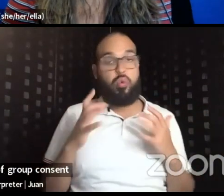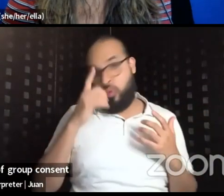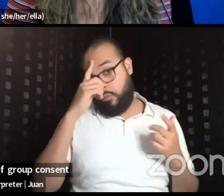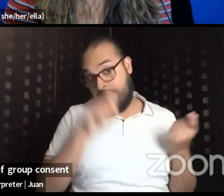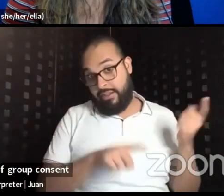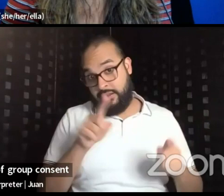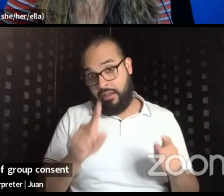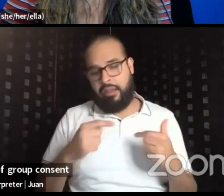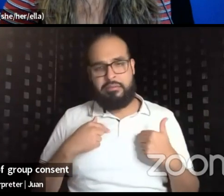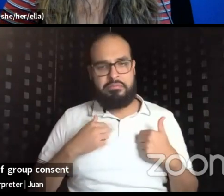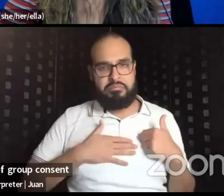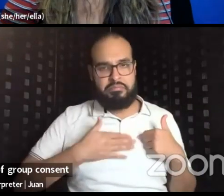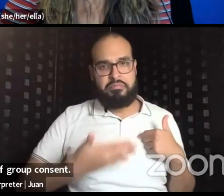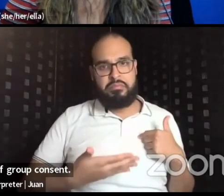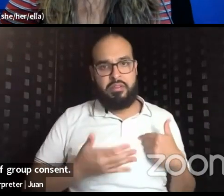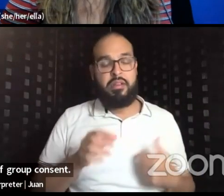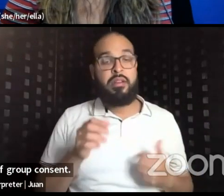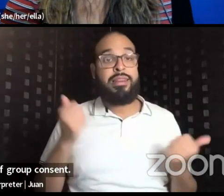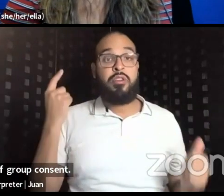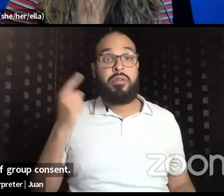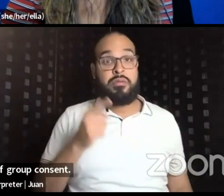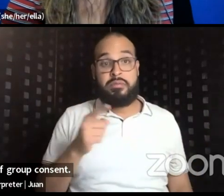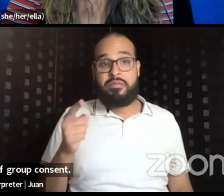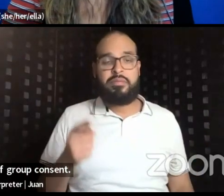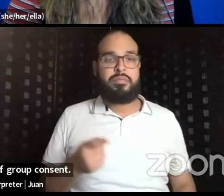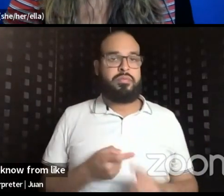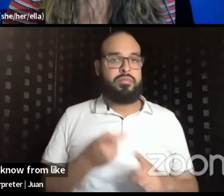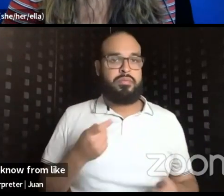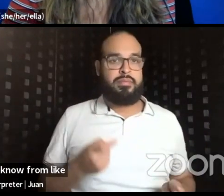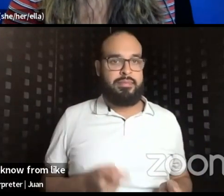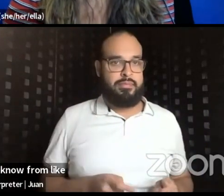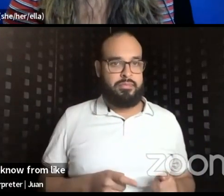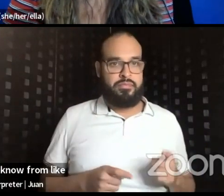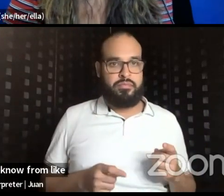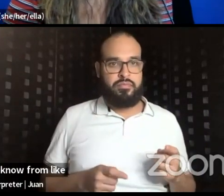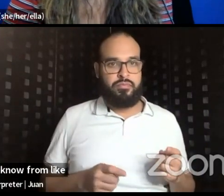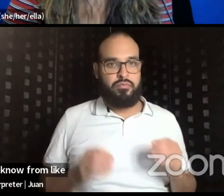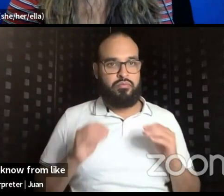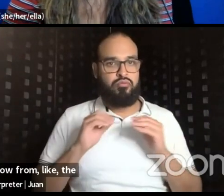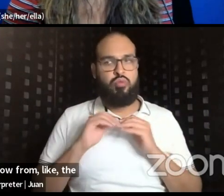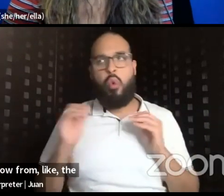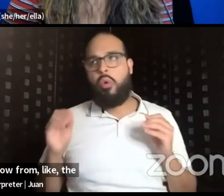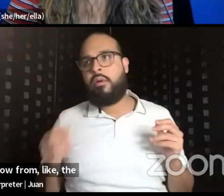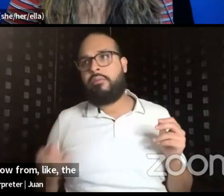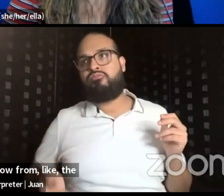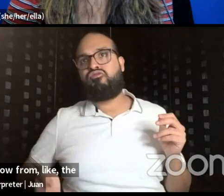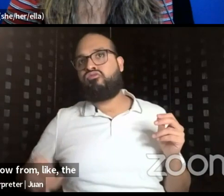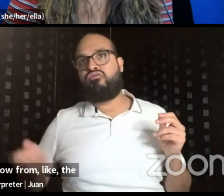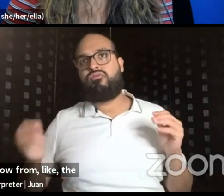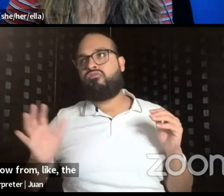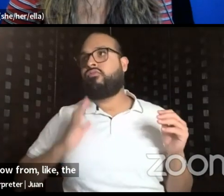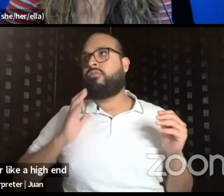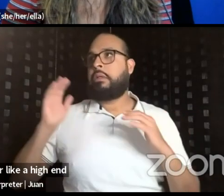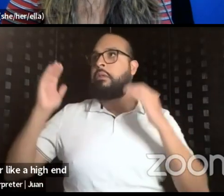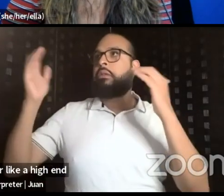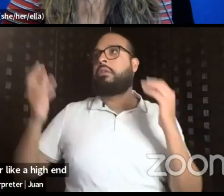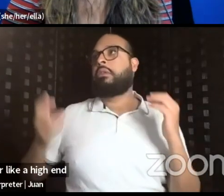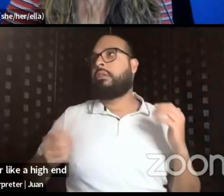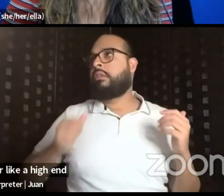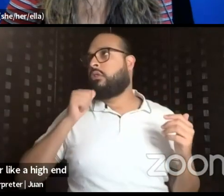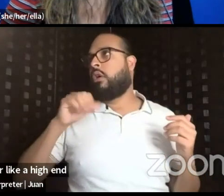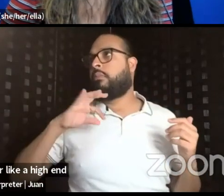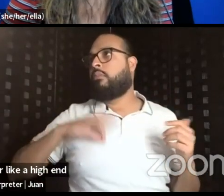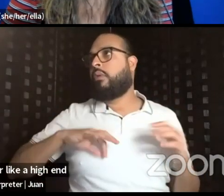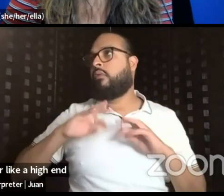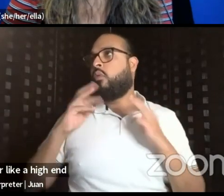admit if anyone, you know, from like the like high-end nonprofit world or like a high-end production world came